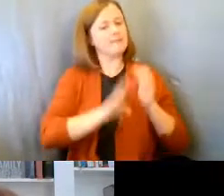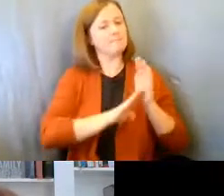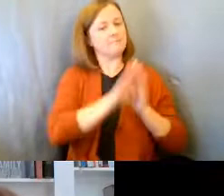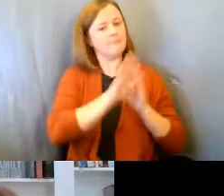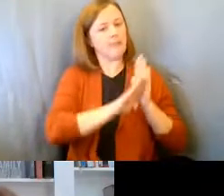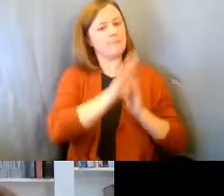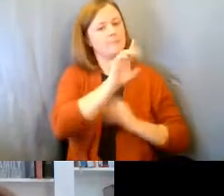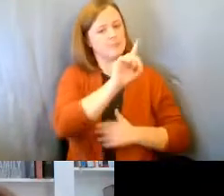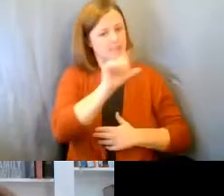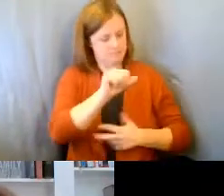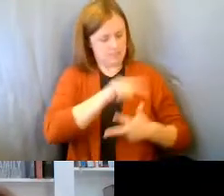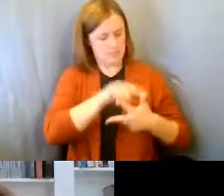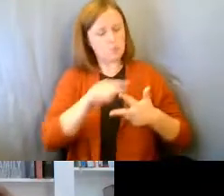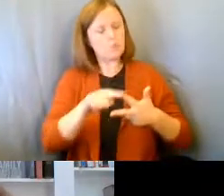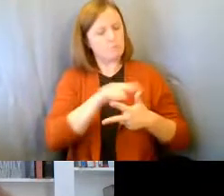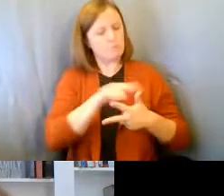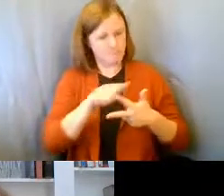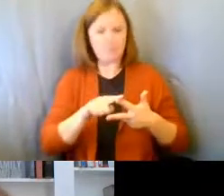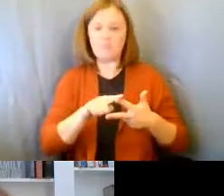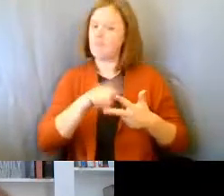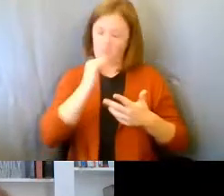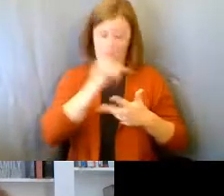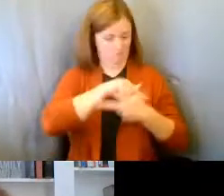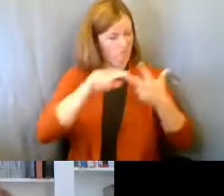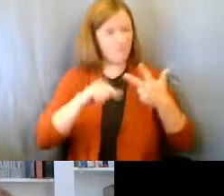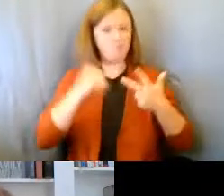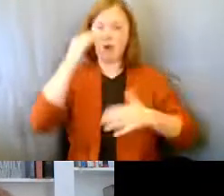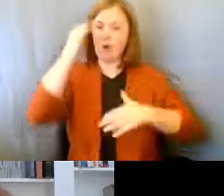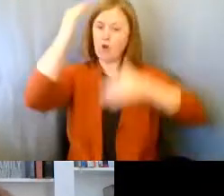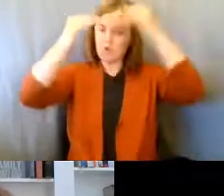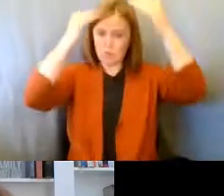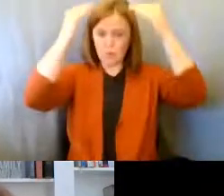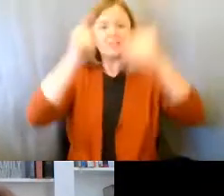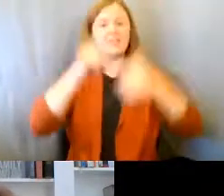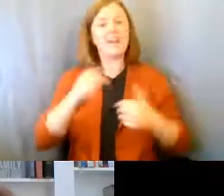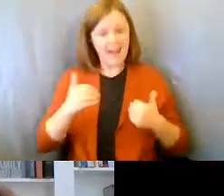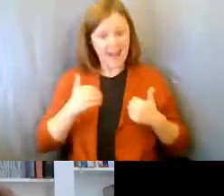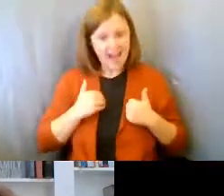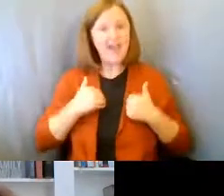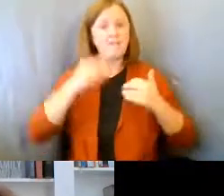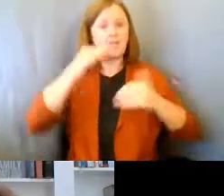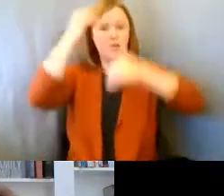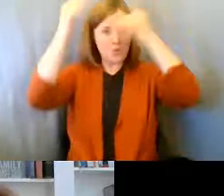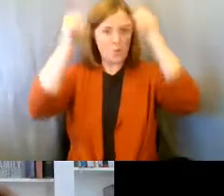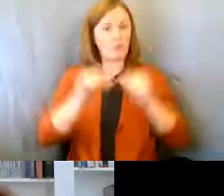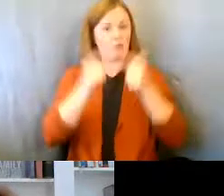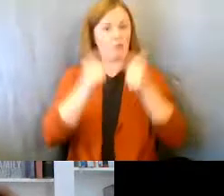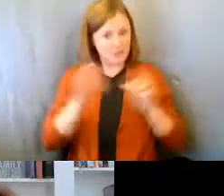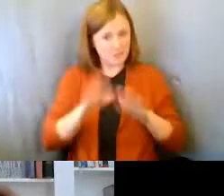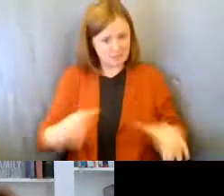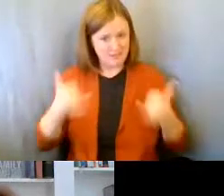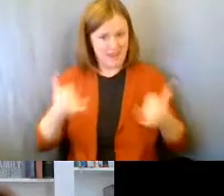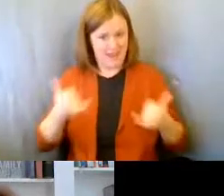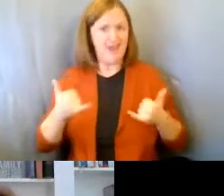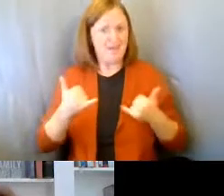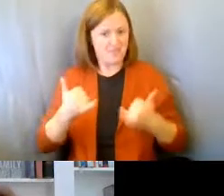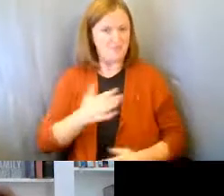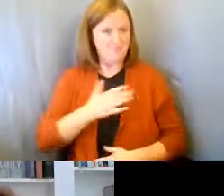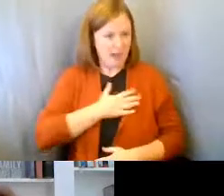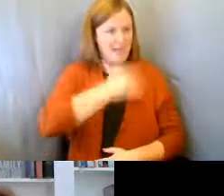disabilities, um, they're all adults now. And I actually have adult grandchildren at this point in time as well.